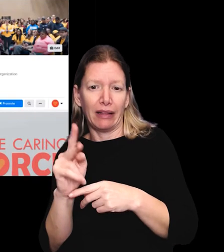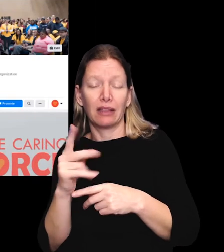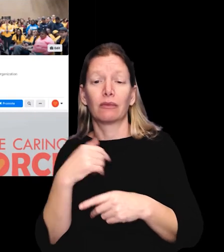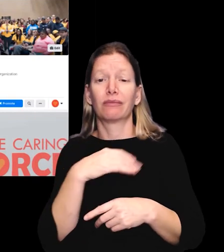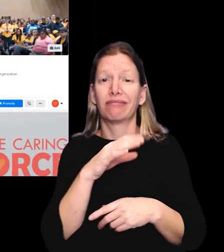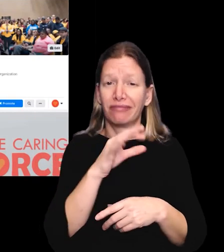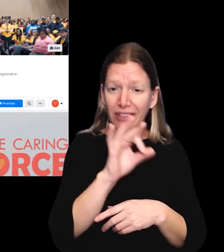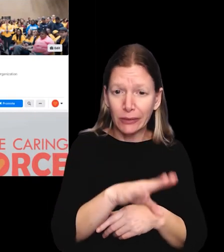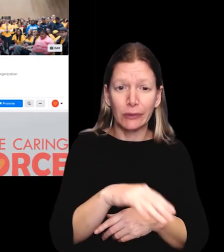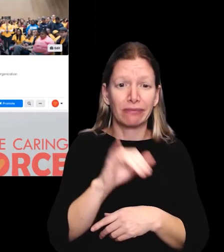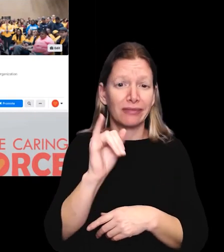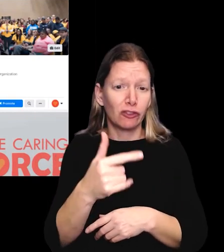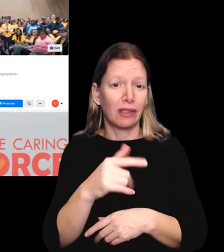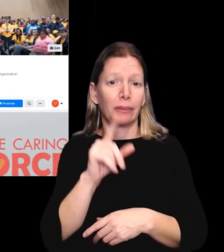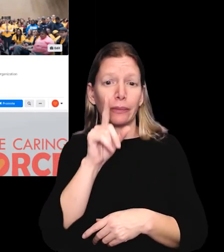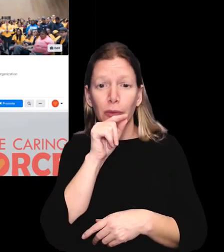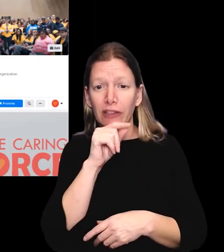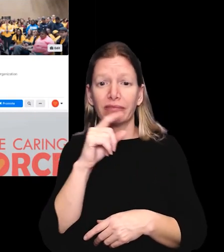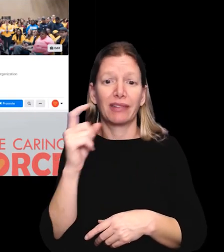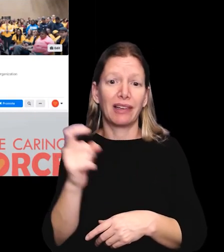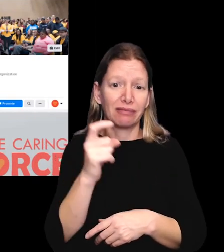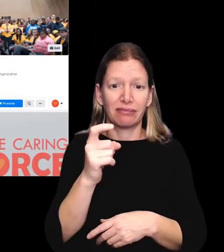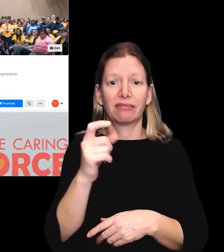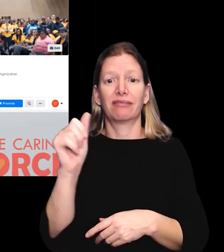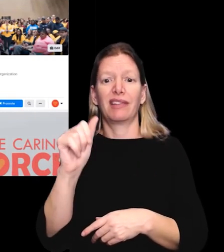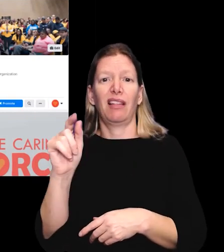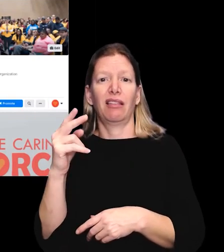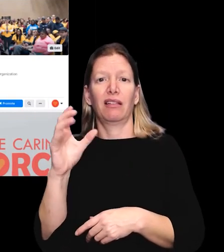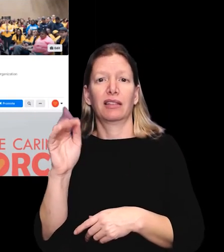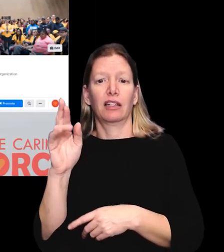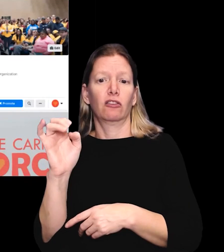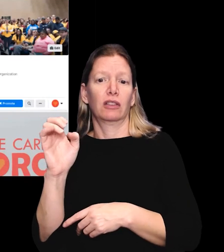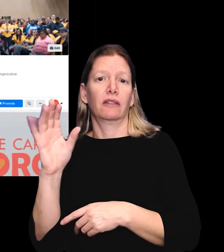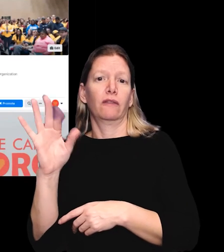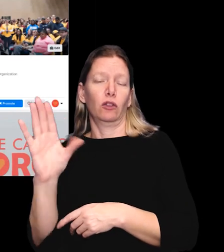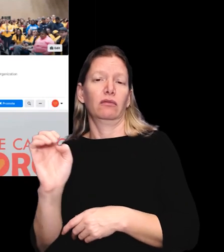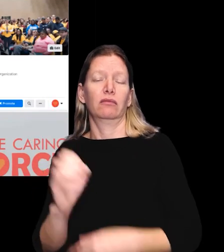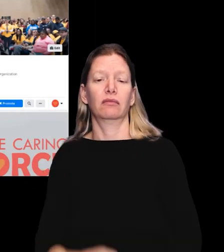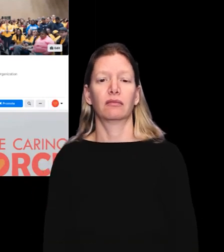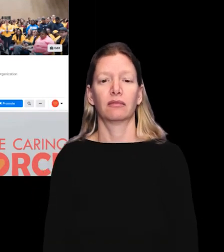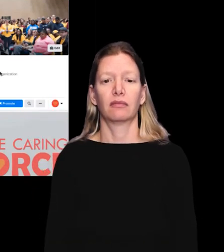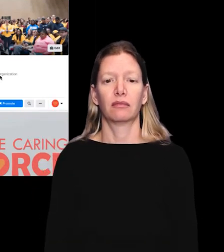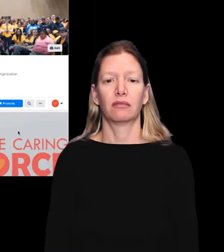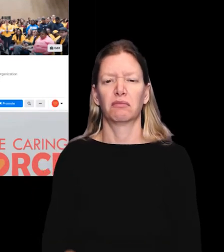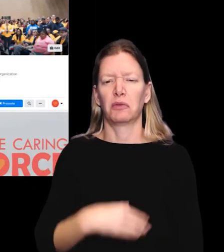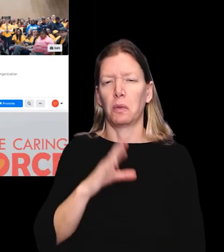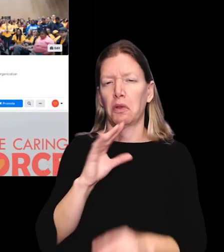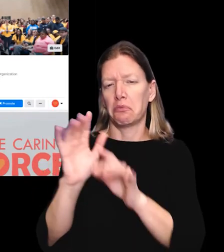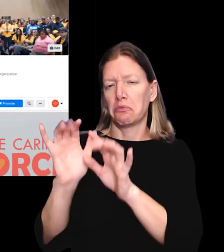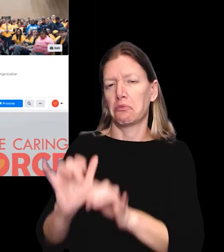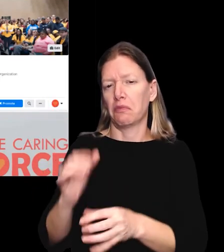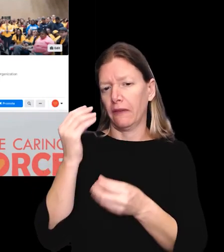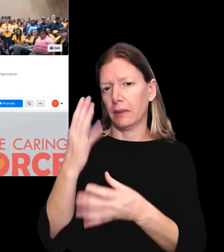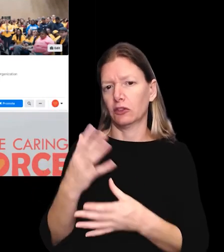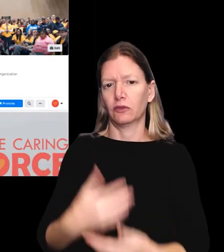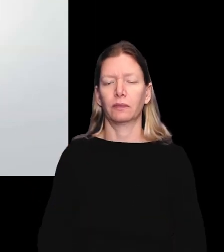And we're also on Facebook, Instagram, and Twitter or X at the caring force, but